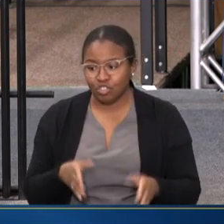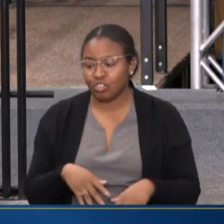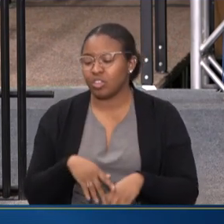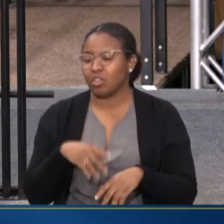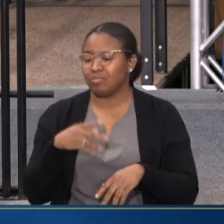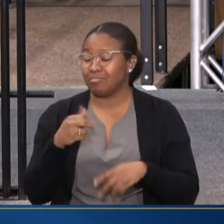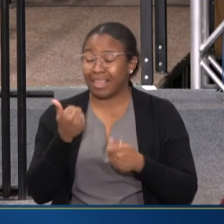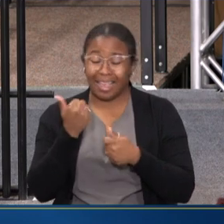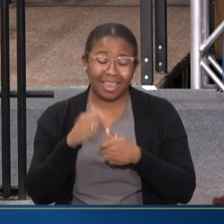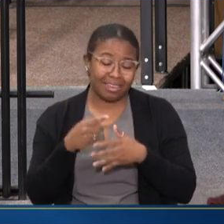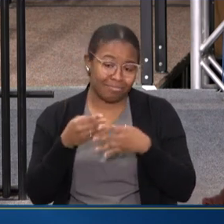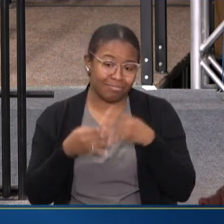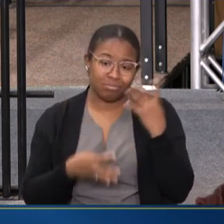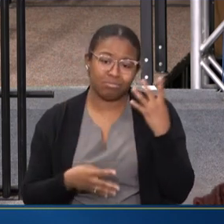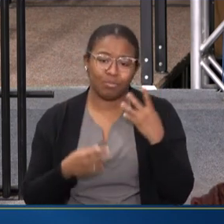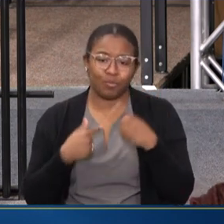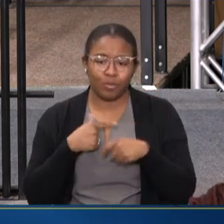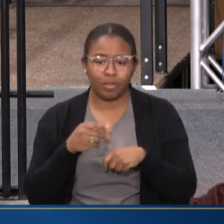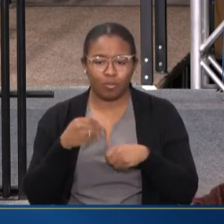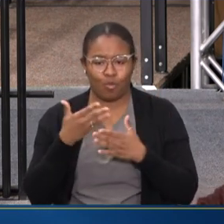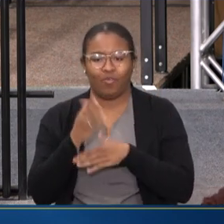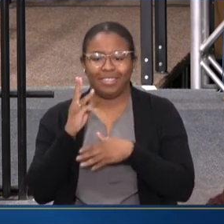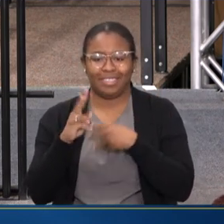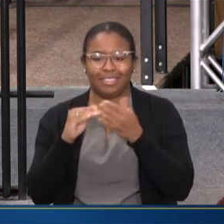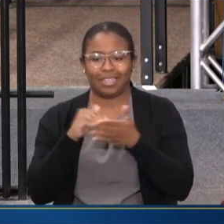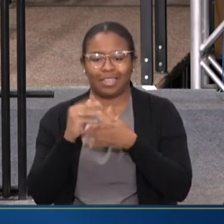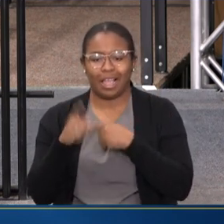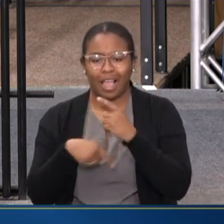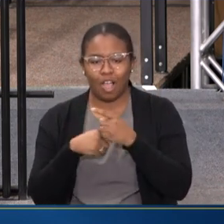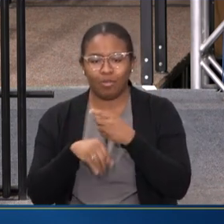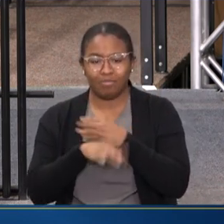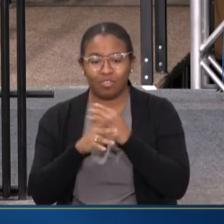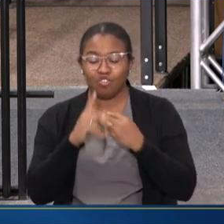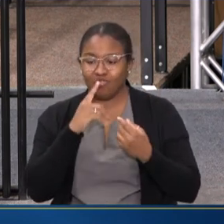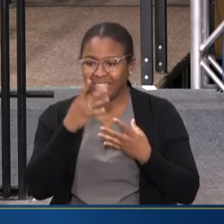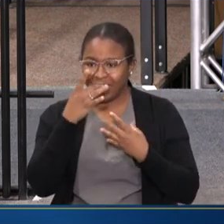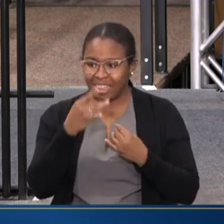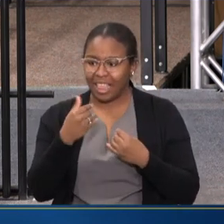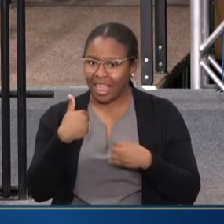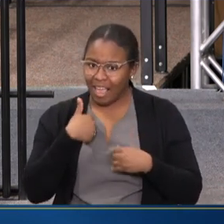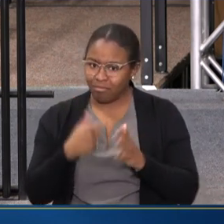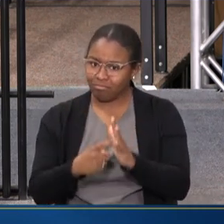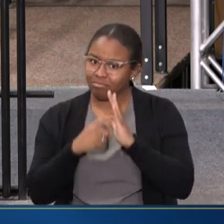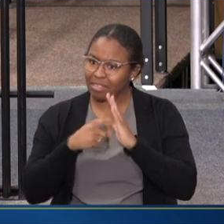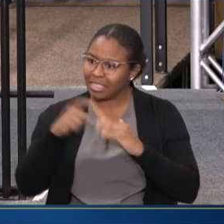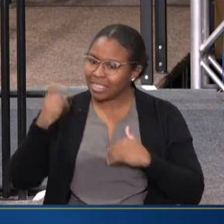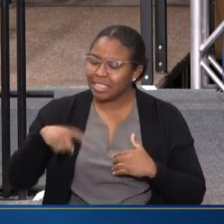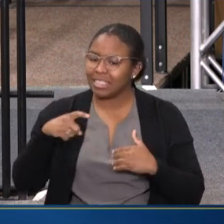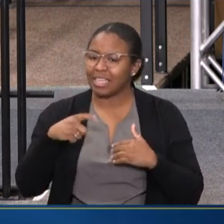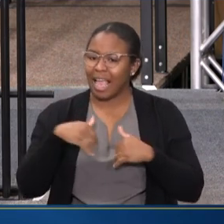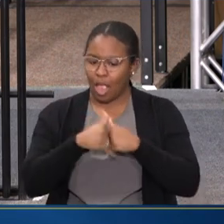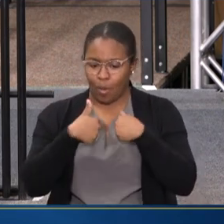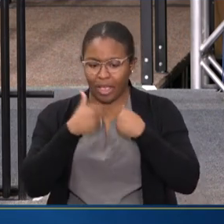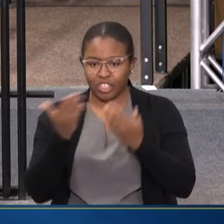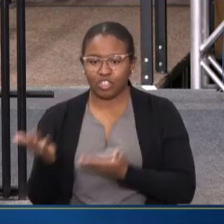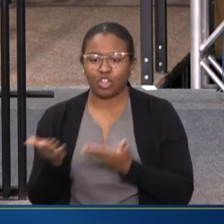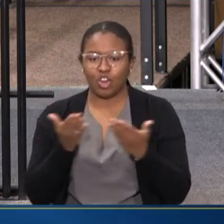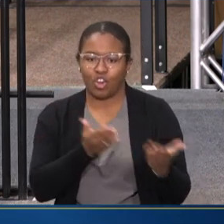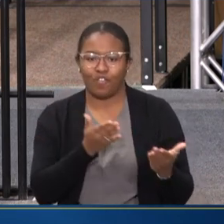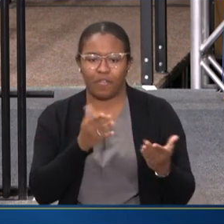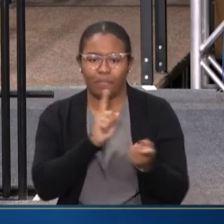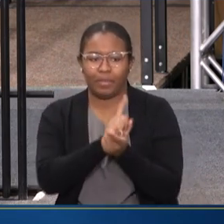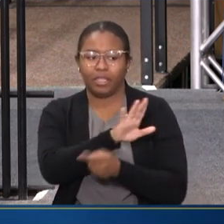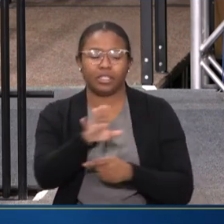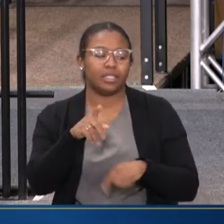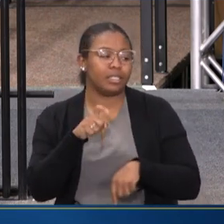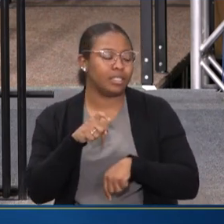IT. IT'S JUST AMAZING TO LOOK AT THE DEMAND AND HOW WE'RE ABLE TO DELIVER. BUT COUPLED